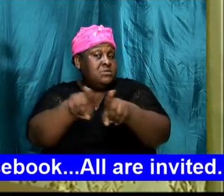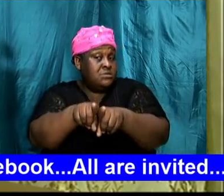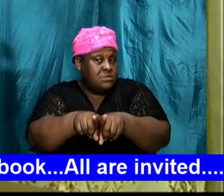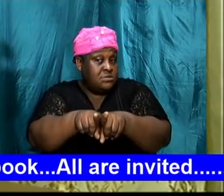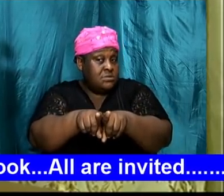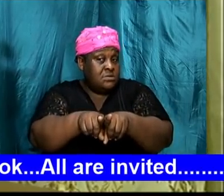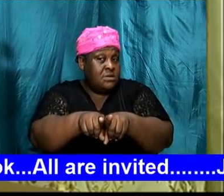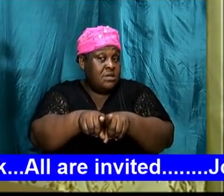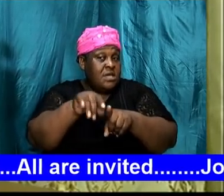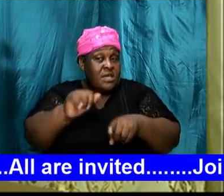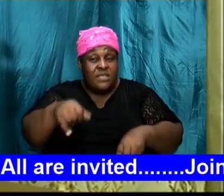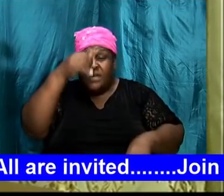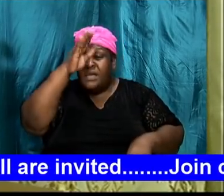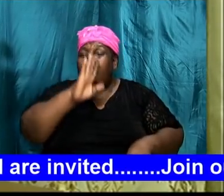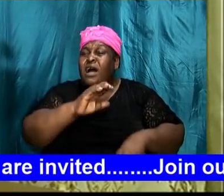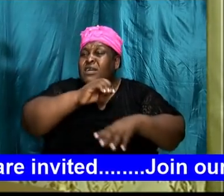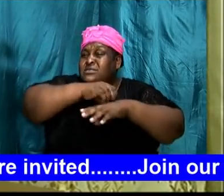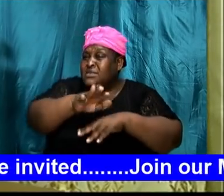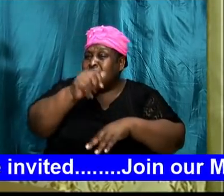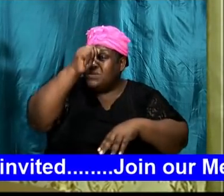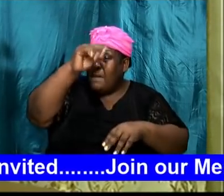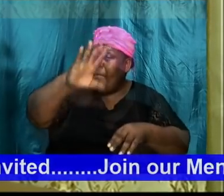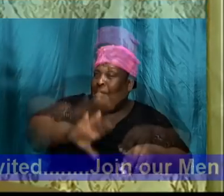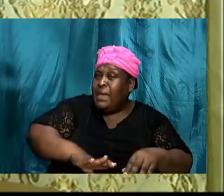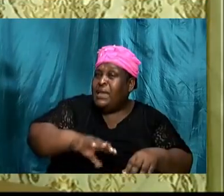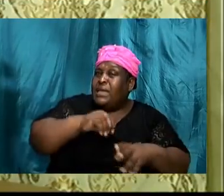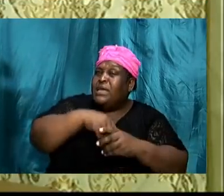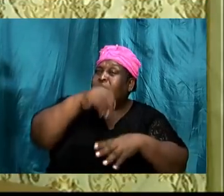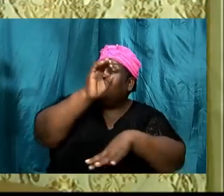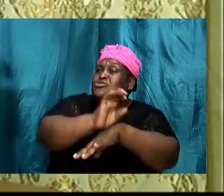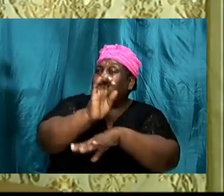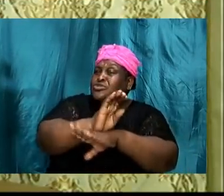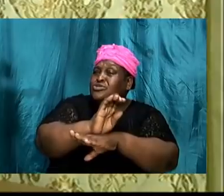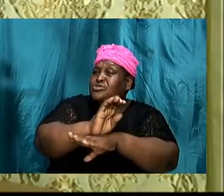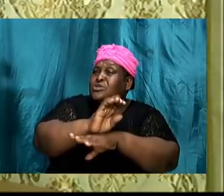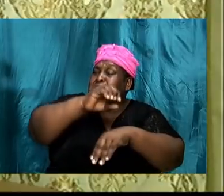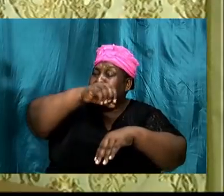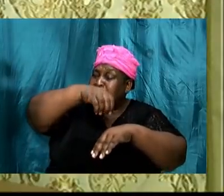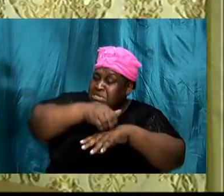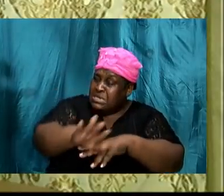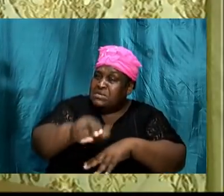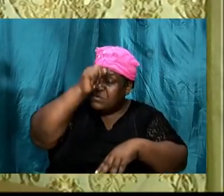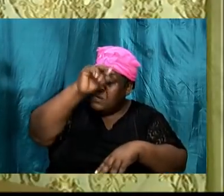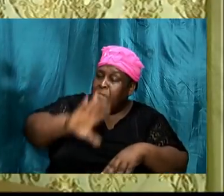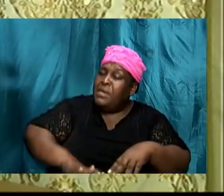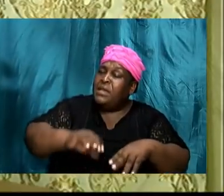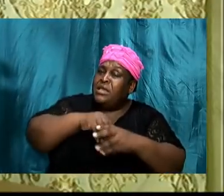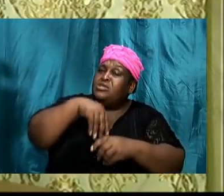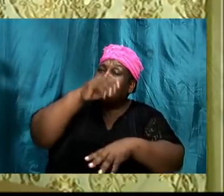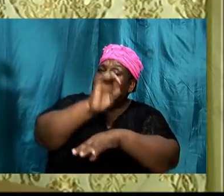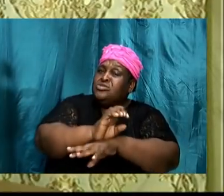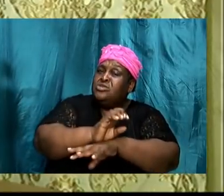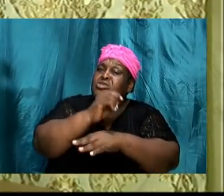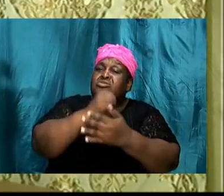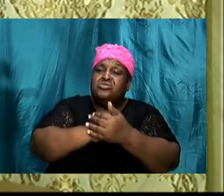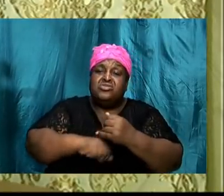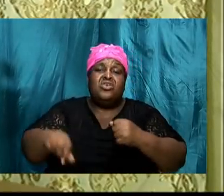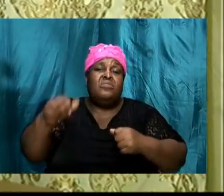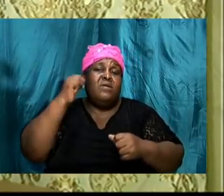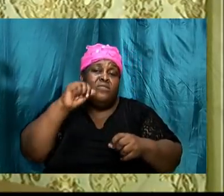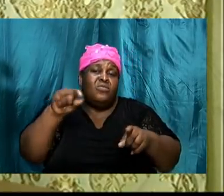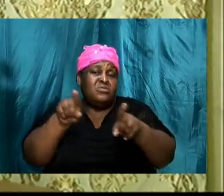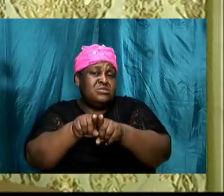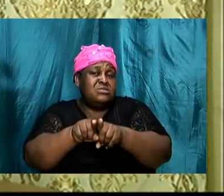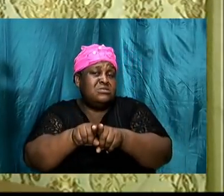that God sent some men in the church and I hear Bishop say it sent some men in the church that some of our sisters might get